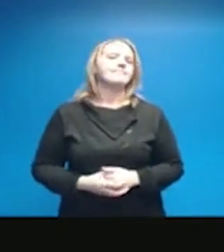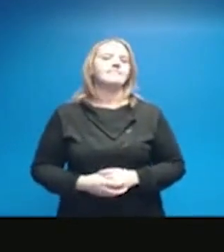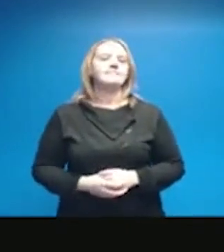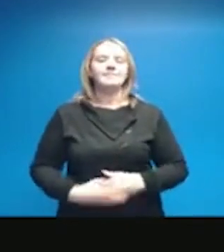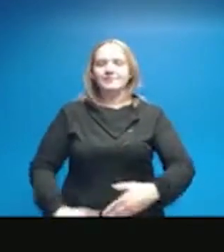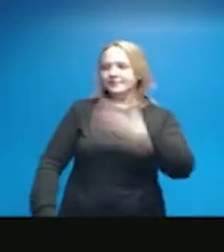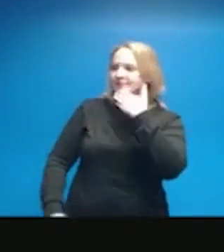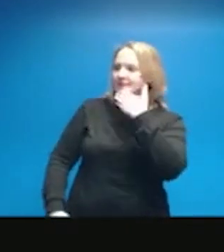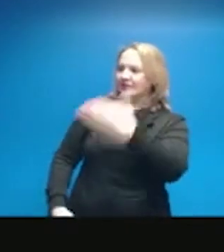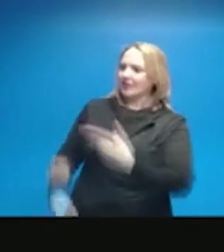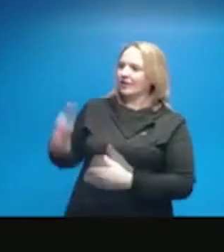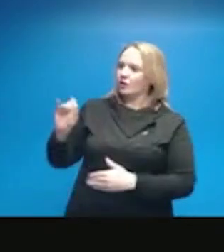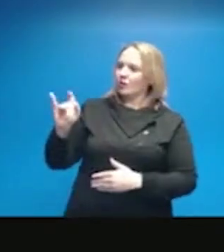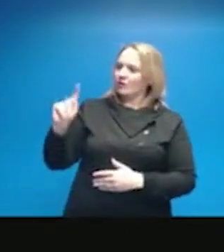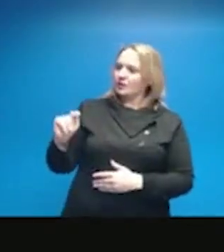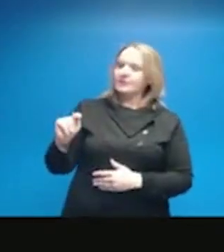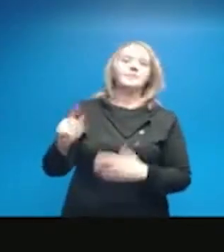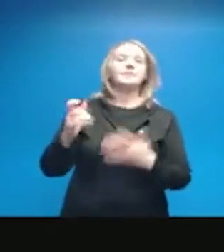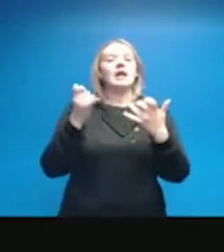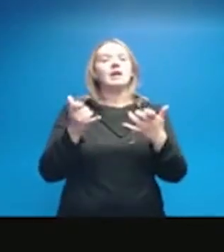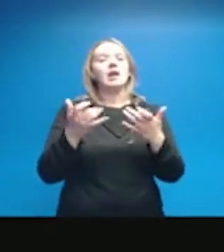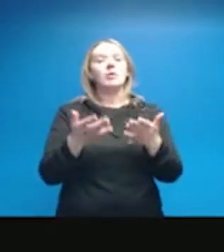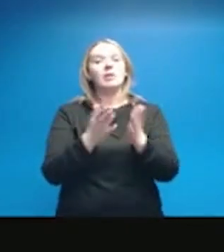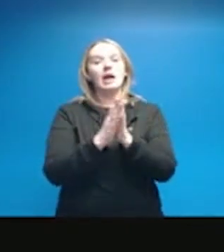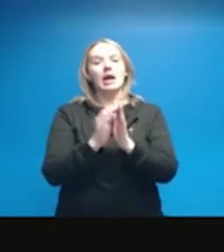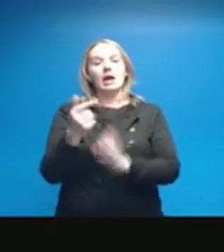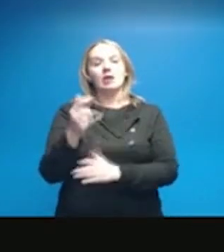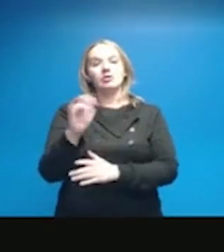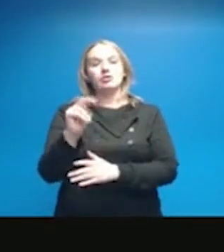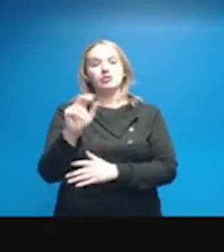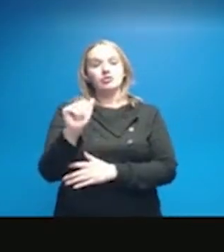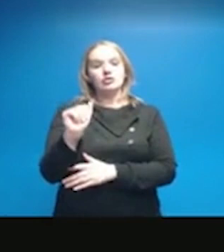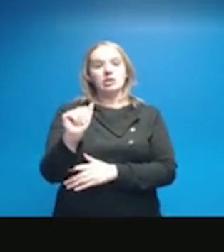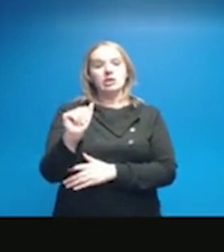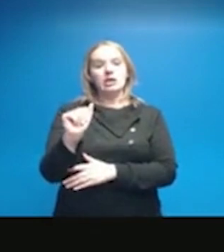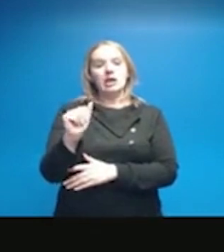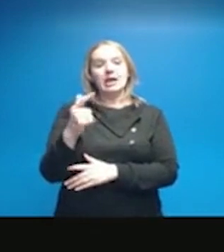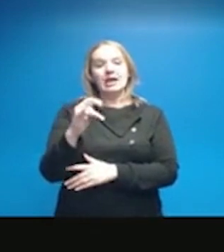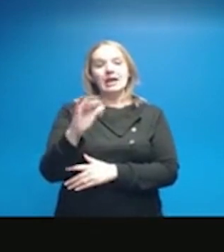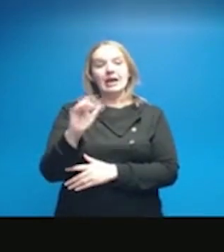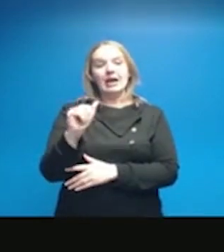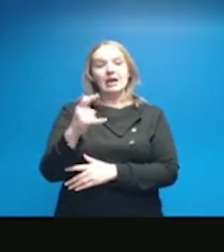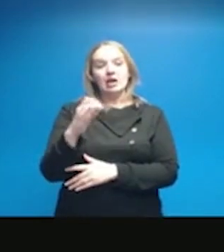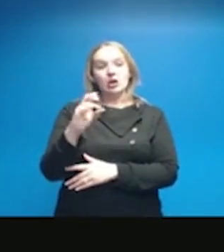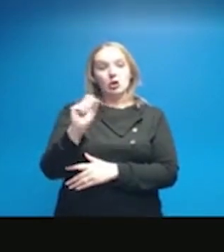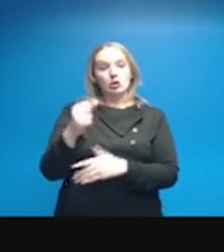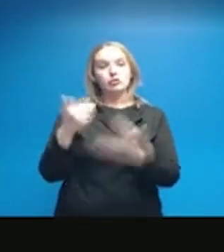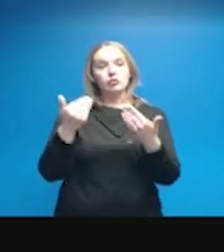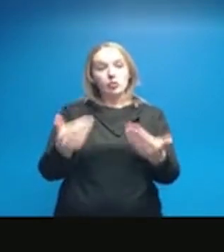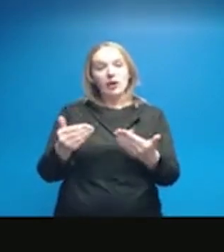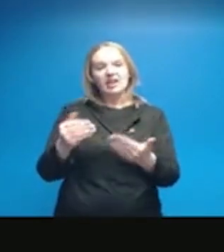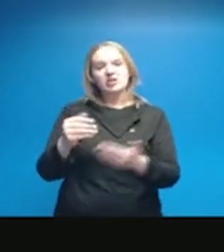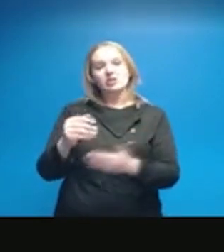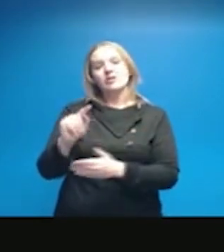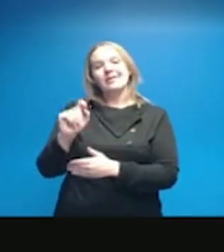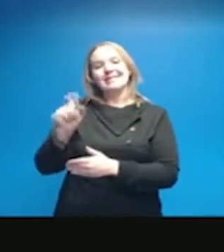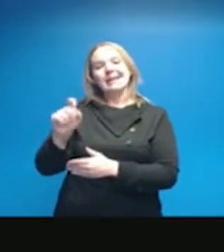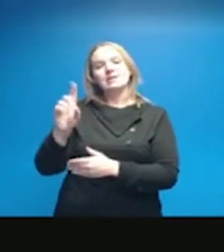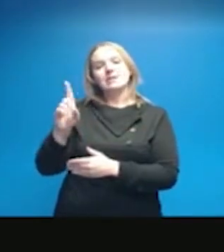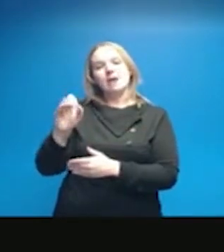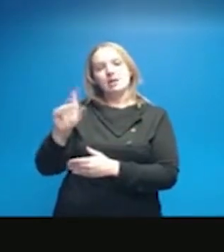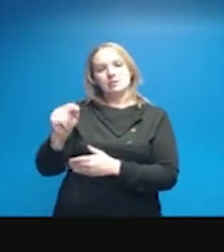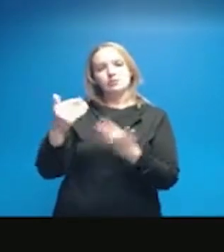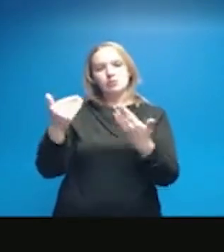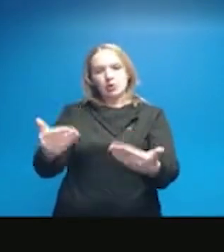Thank you, Robert. And I'm going to ask Gina Gallegos from TxDOT to give us an update. Thank you,